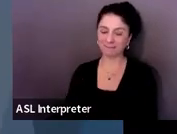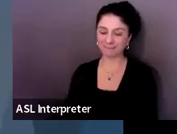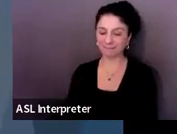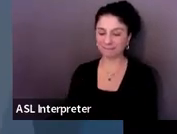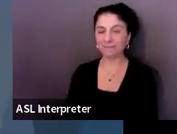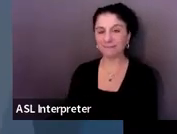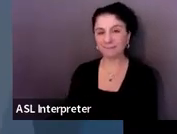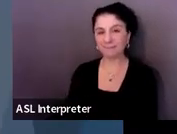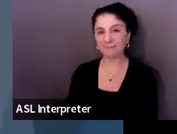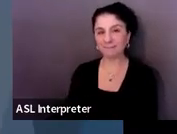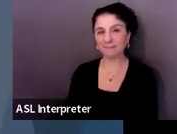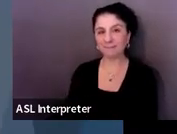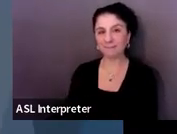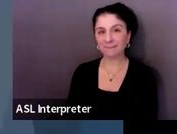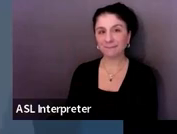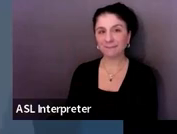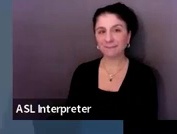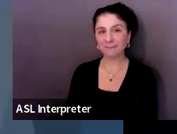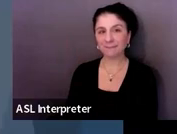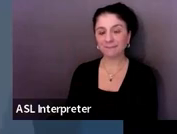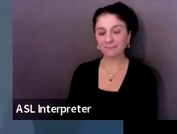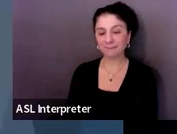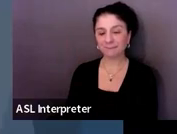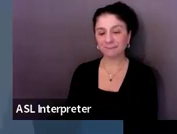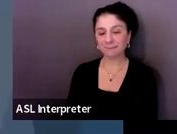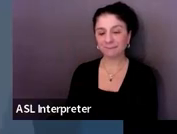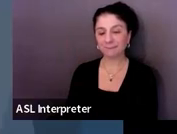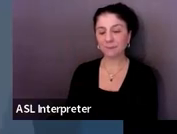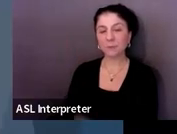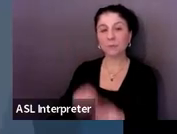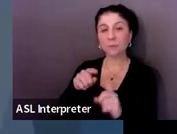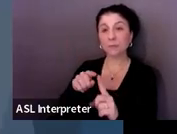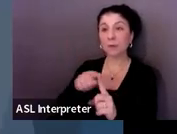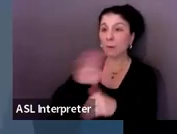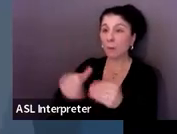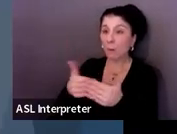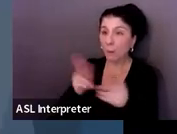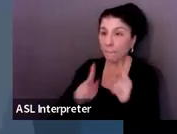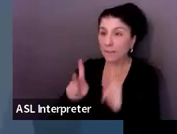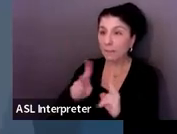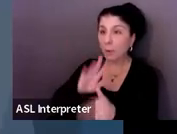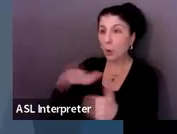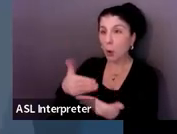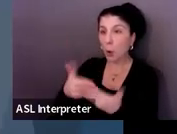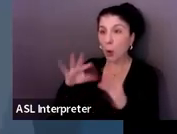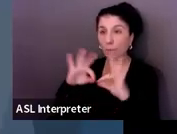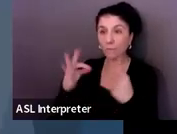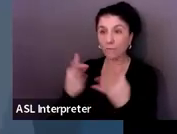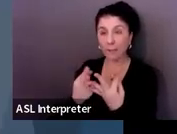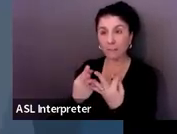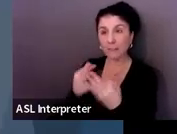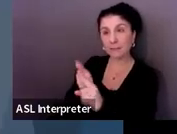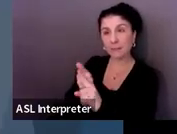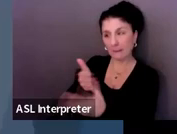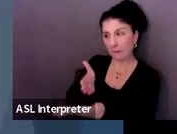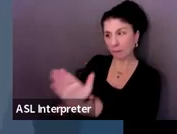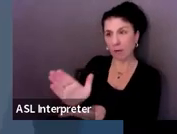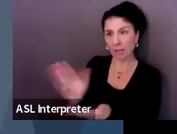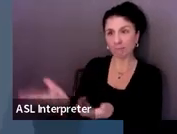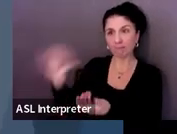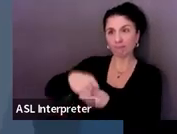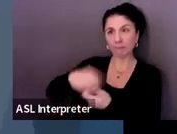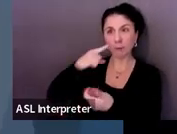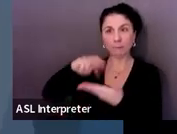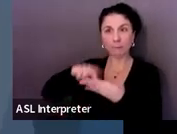And all people and their families have the right to this opportunity. Right. We all should have opportunities that lend themselves to a